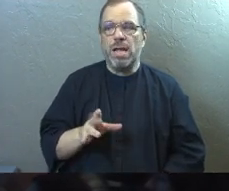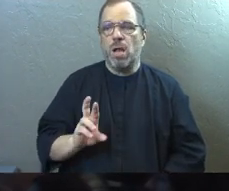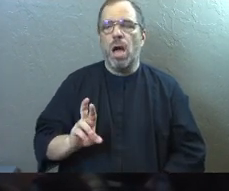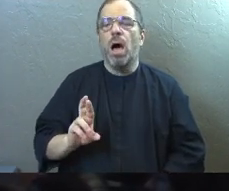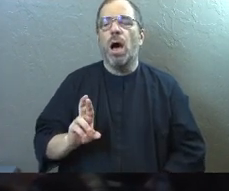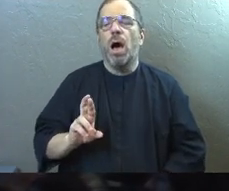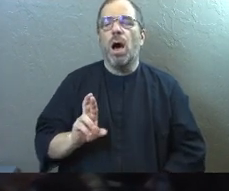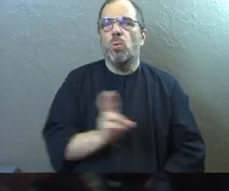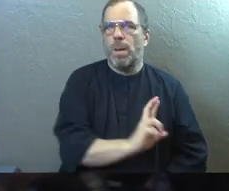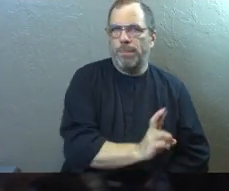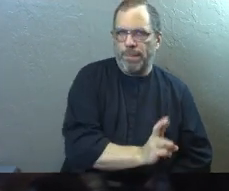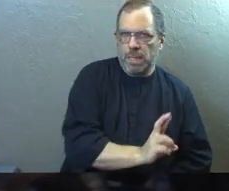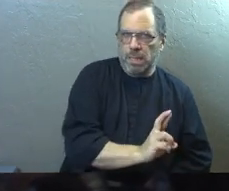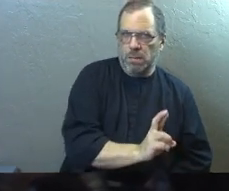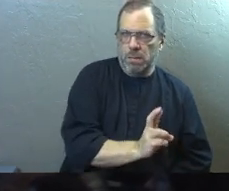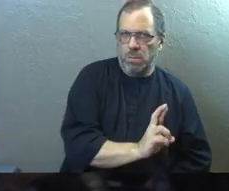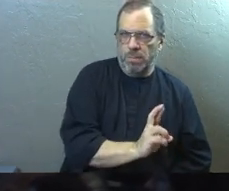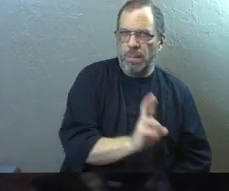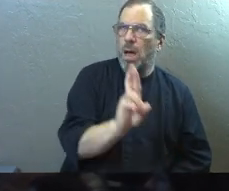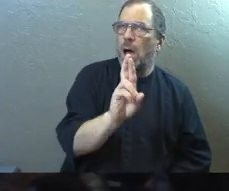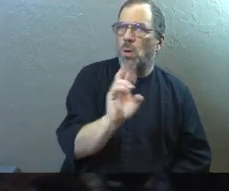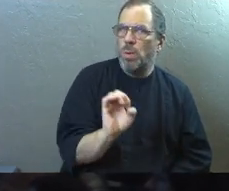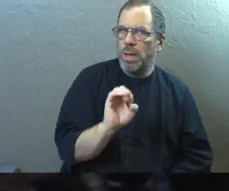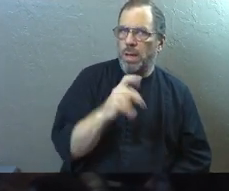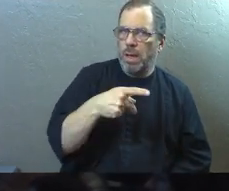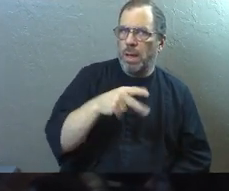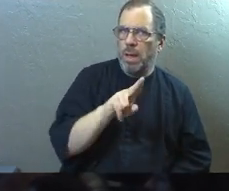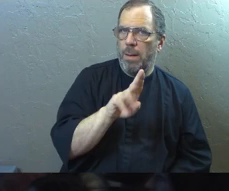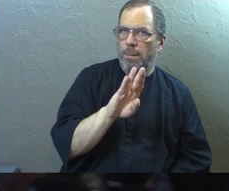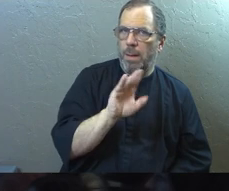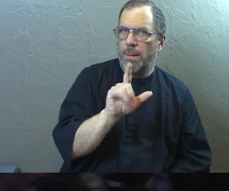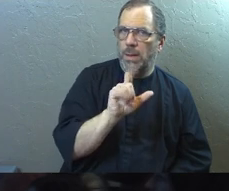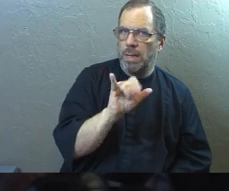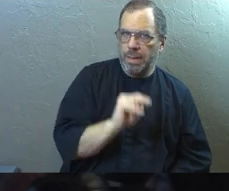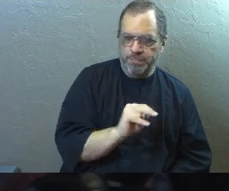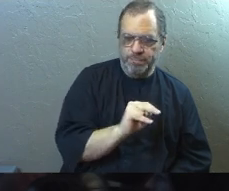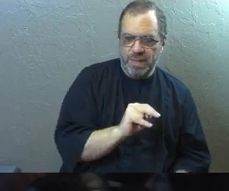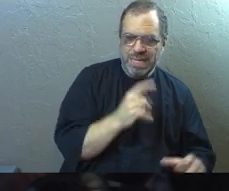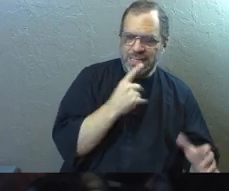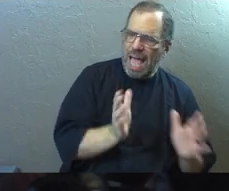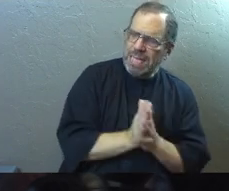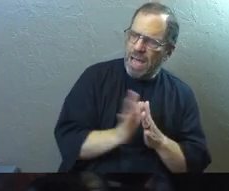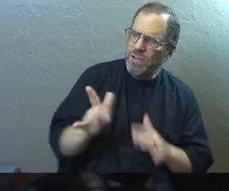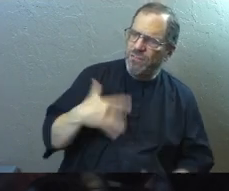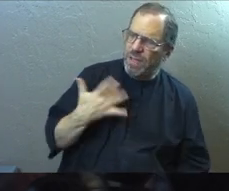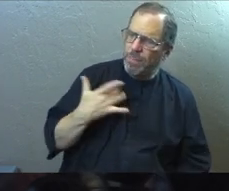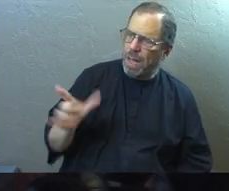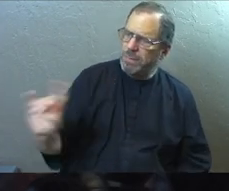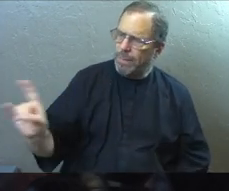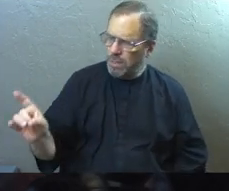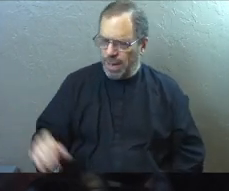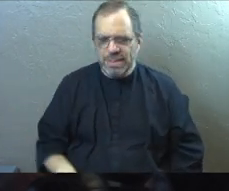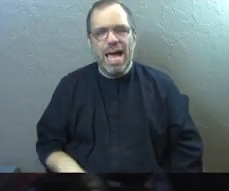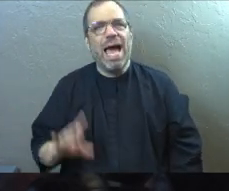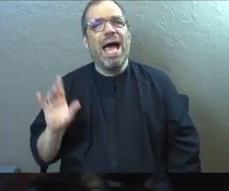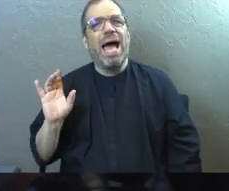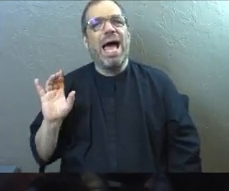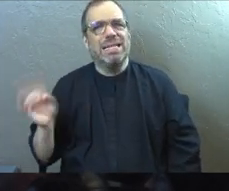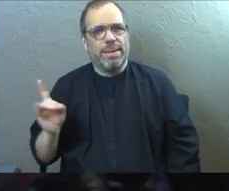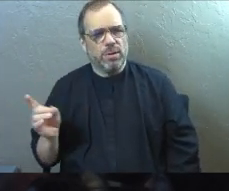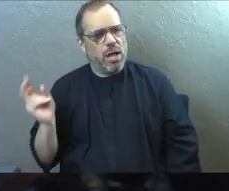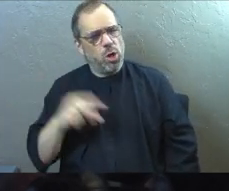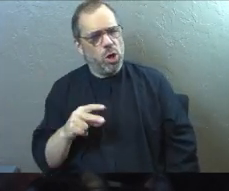Party and says, how do you feel about the average Democratic person? And Democrats, how do you look at the average